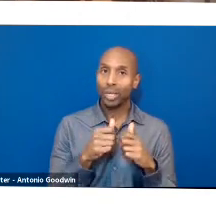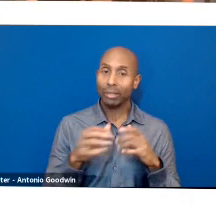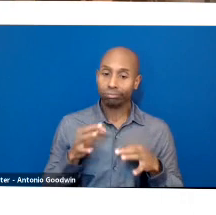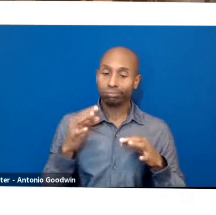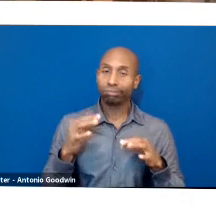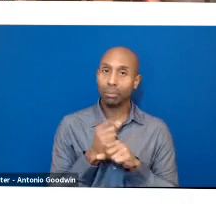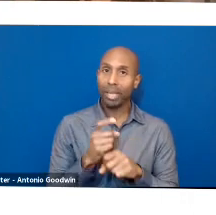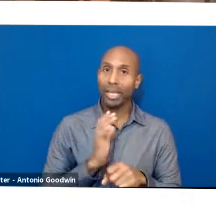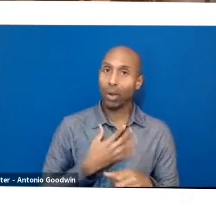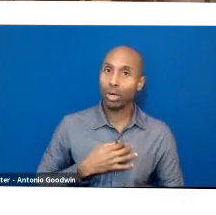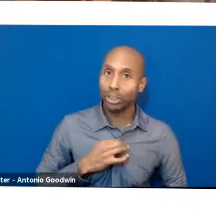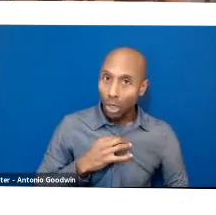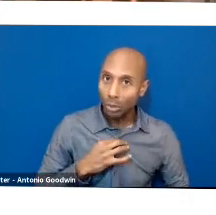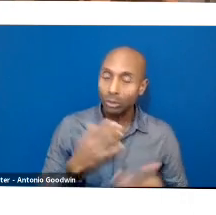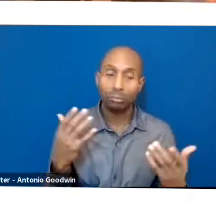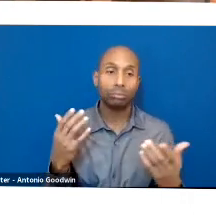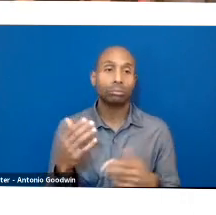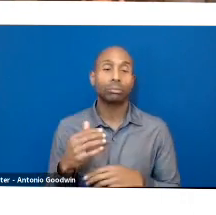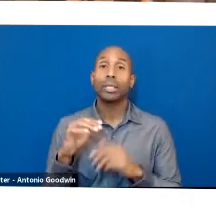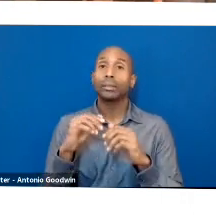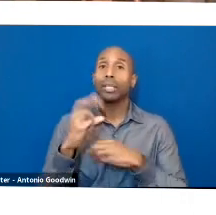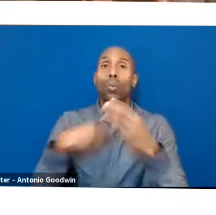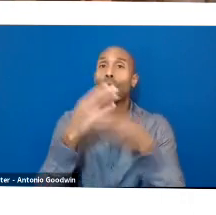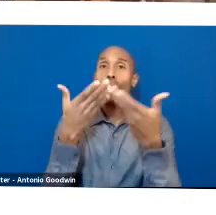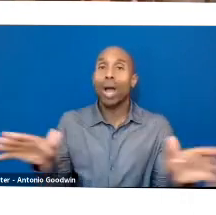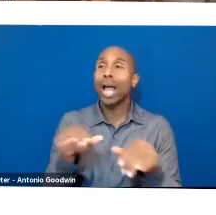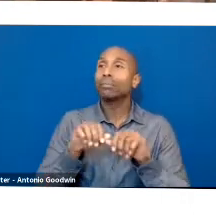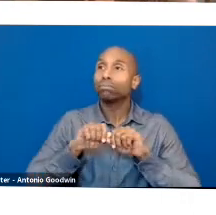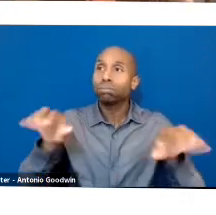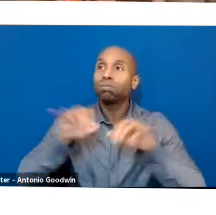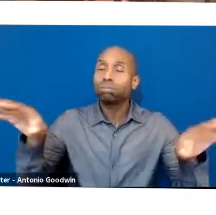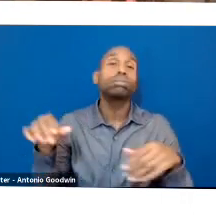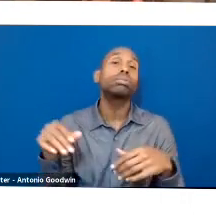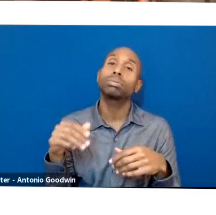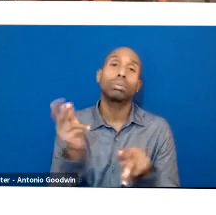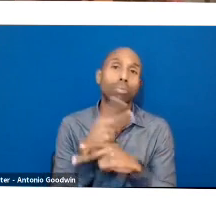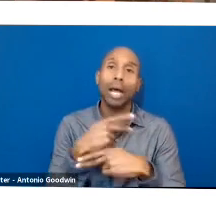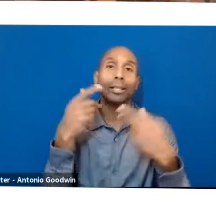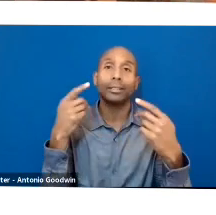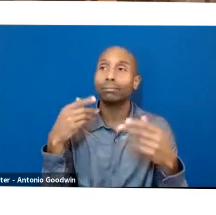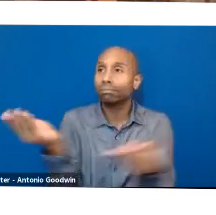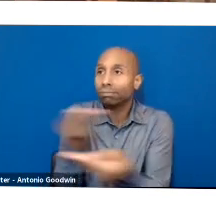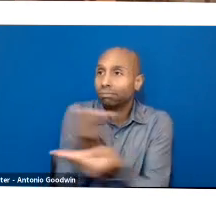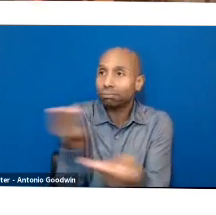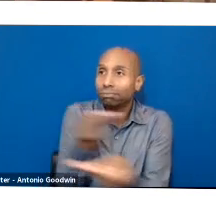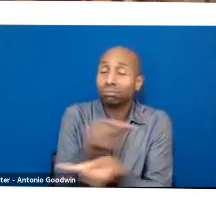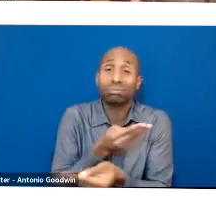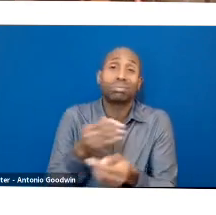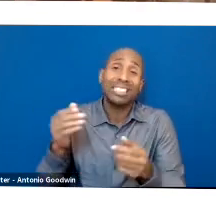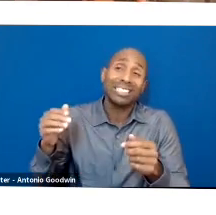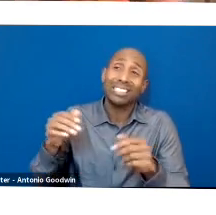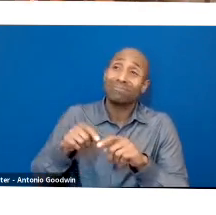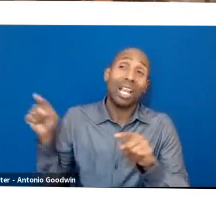There are materials and products going back and forth across thousands of miles. There are trains, ships,